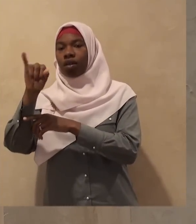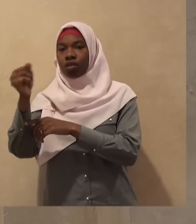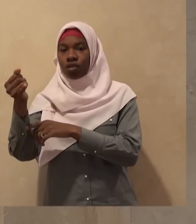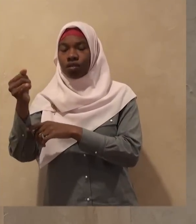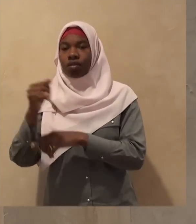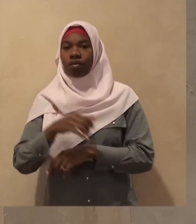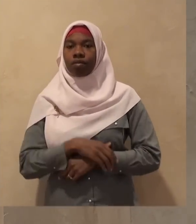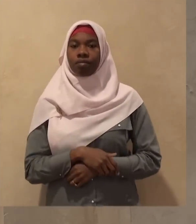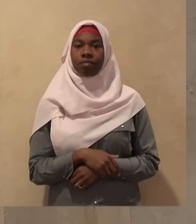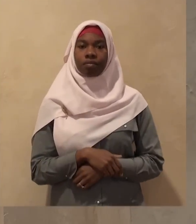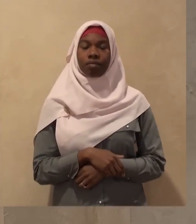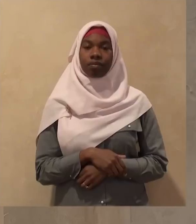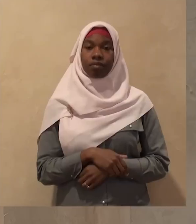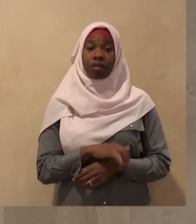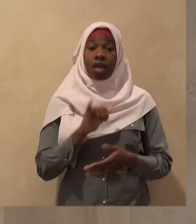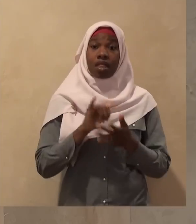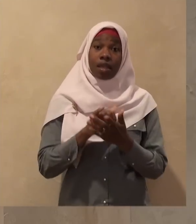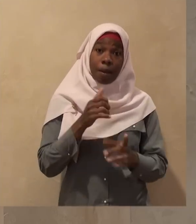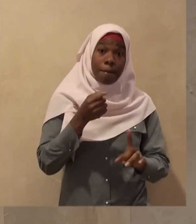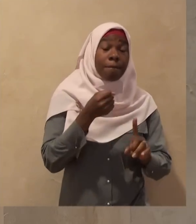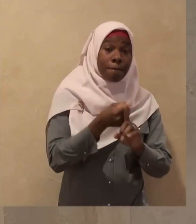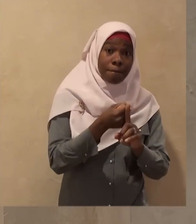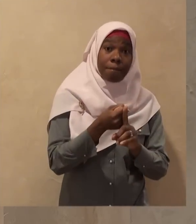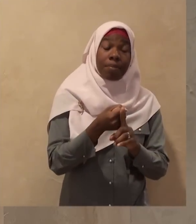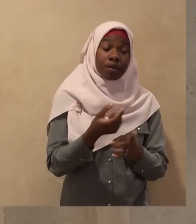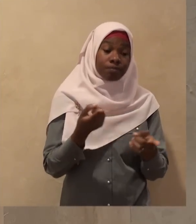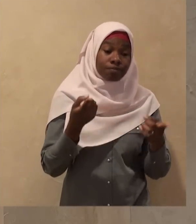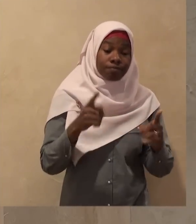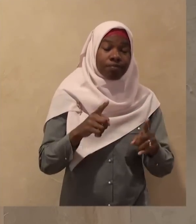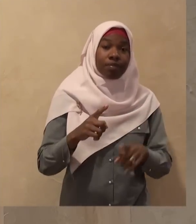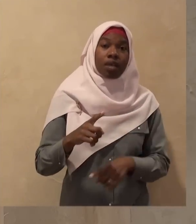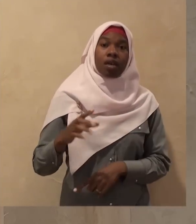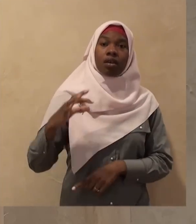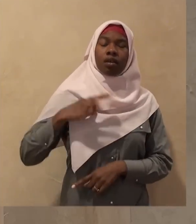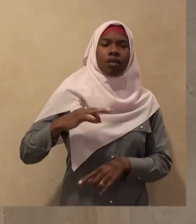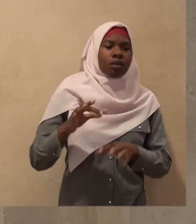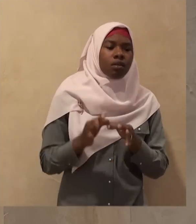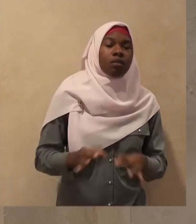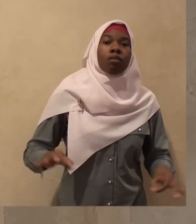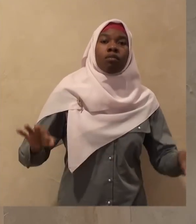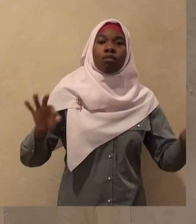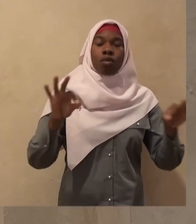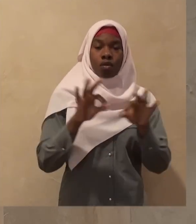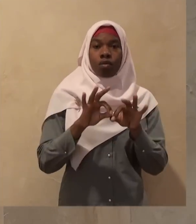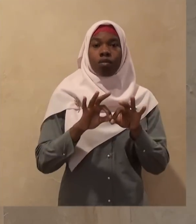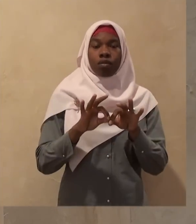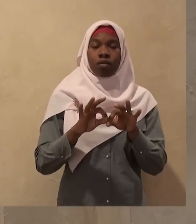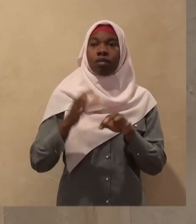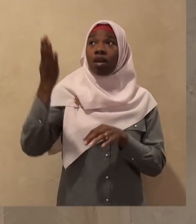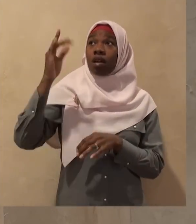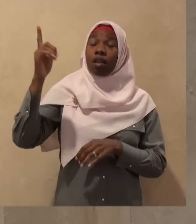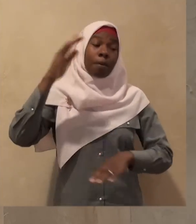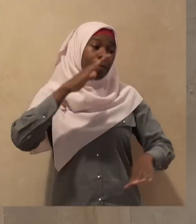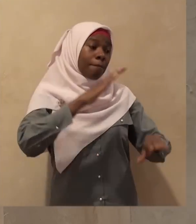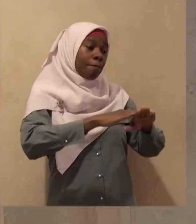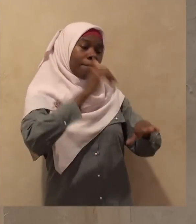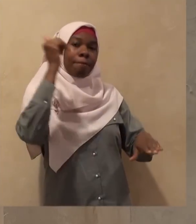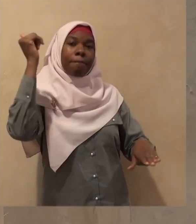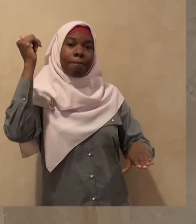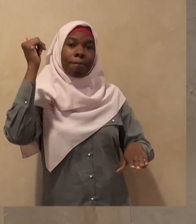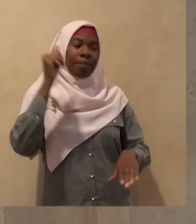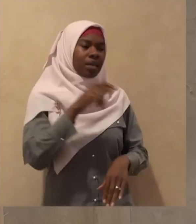beloved rasul sallallahu alayhi was he was called by Allah subhanahu wa ta'ala so he traveled from